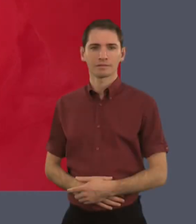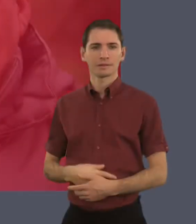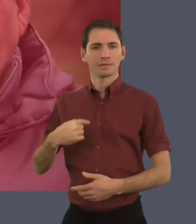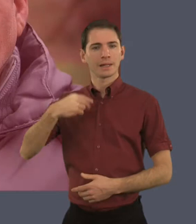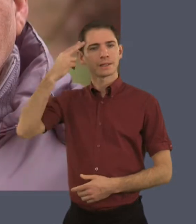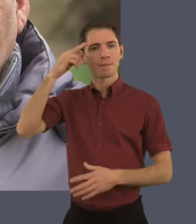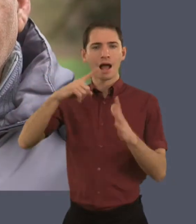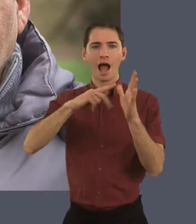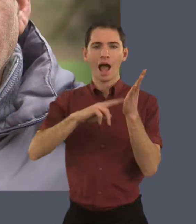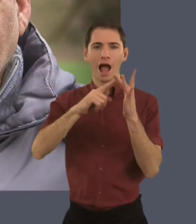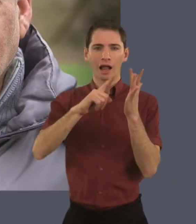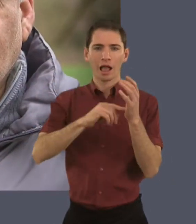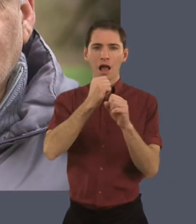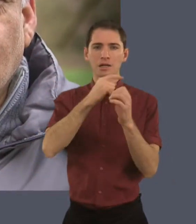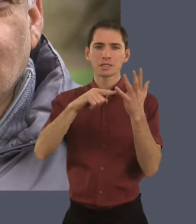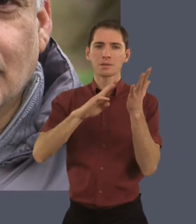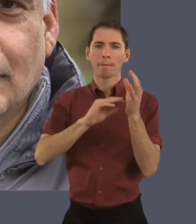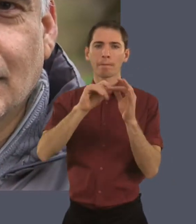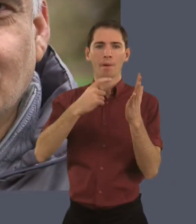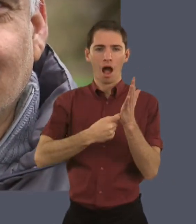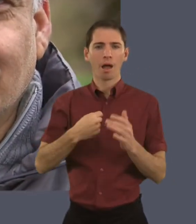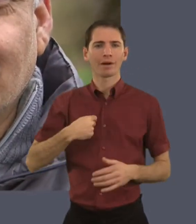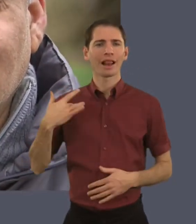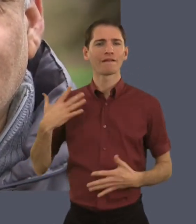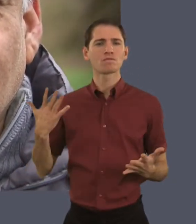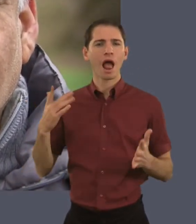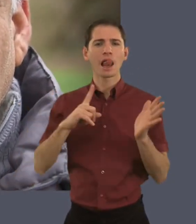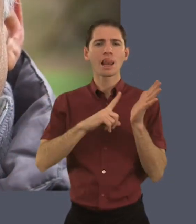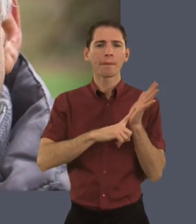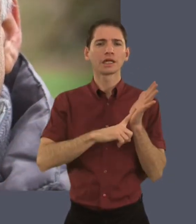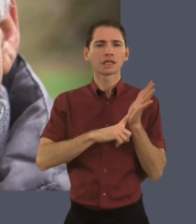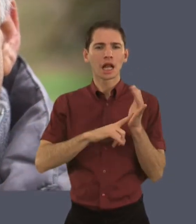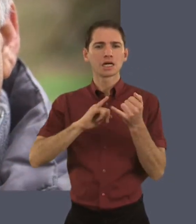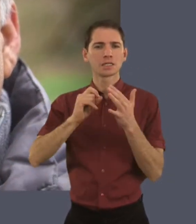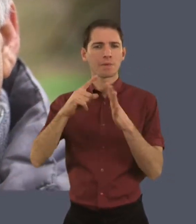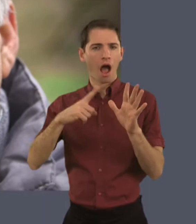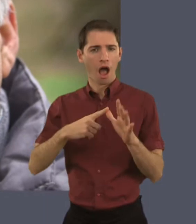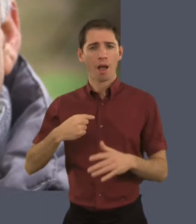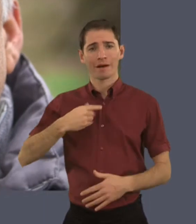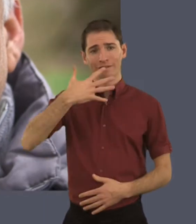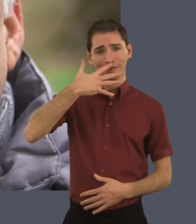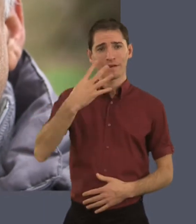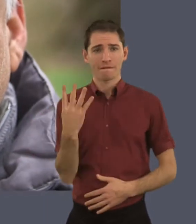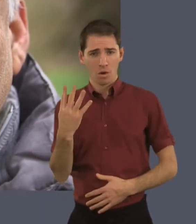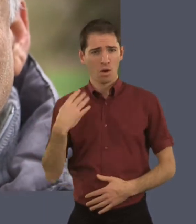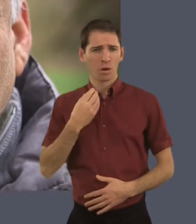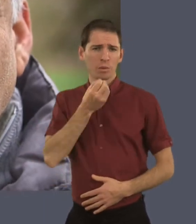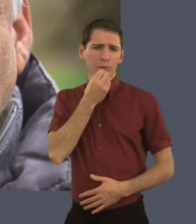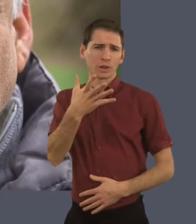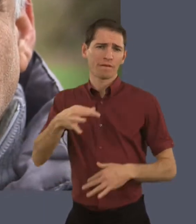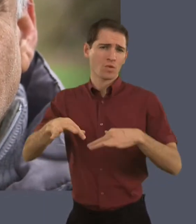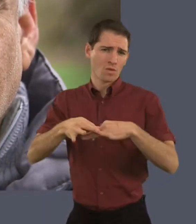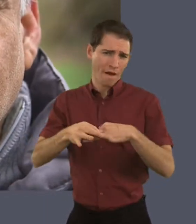I am Anil Goombar. I live in Leamington Spa. I am 54 years old. I have a beautiful